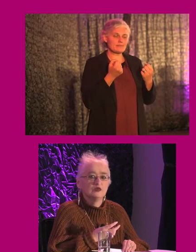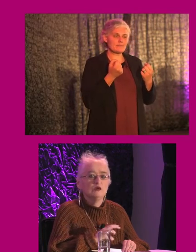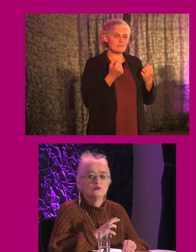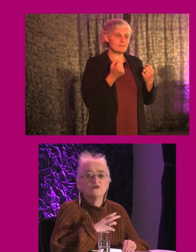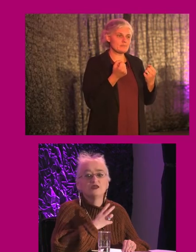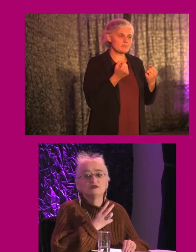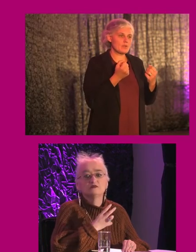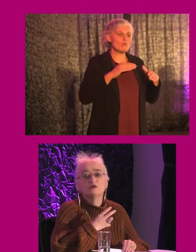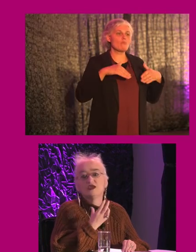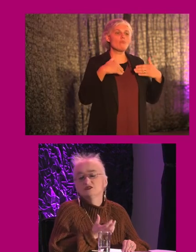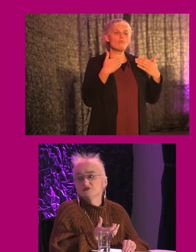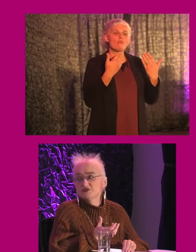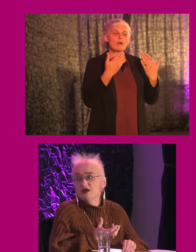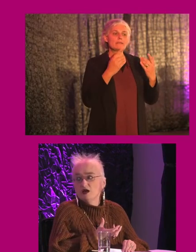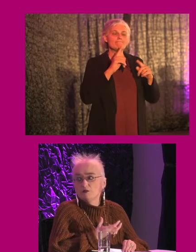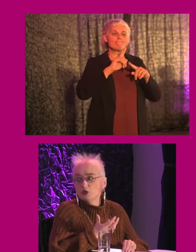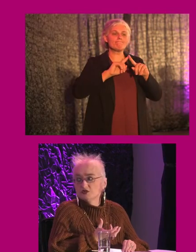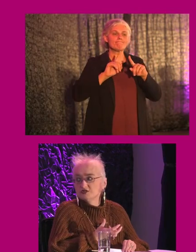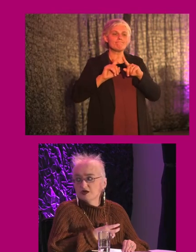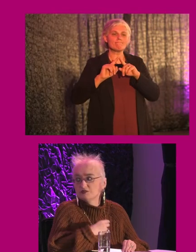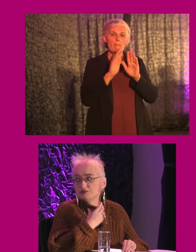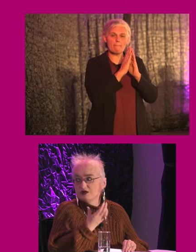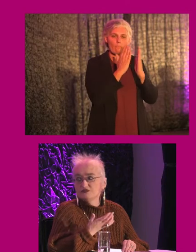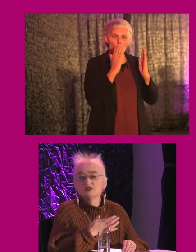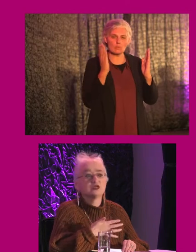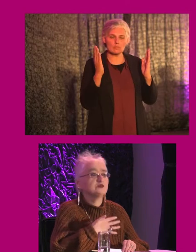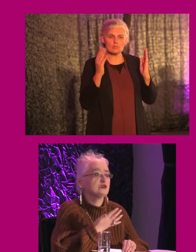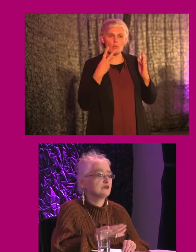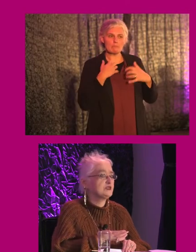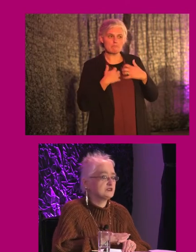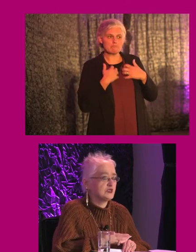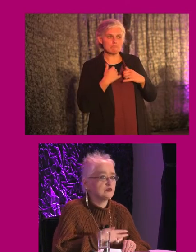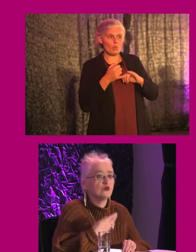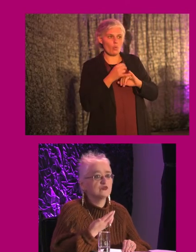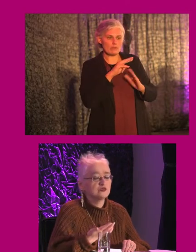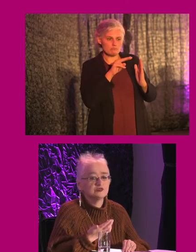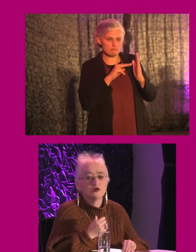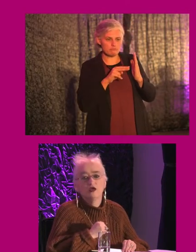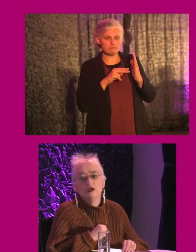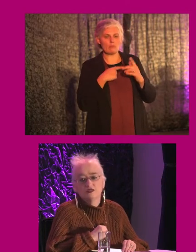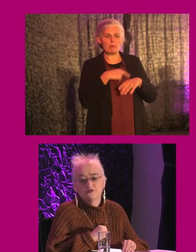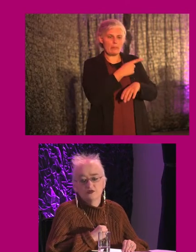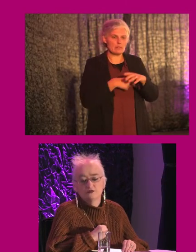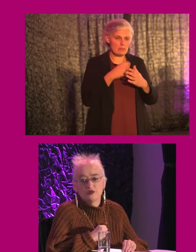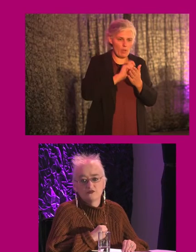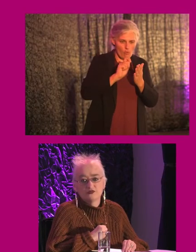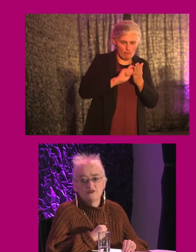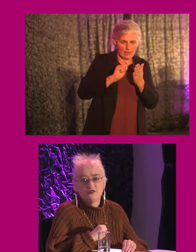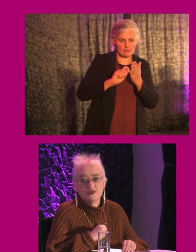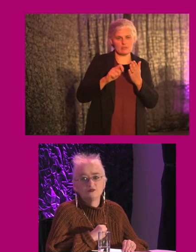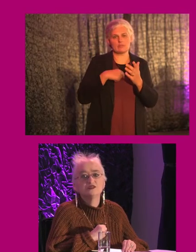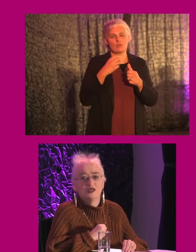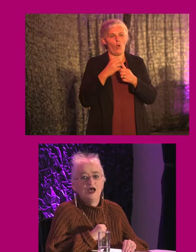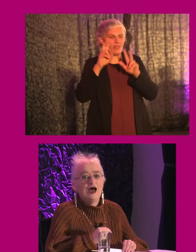providing a range of books that would be of interest, whether it's by disabled authors or different relevant